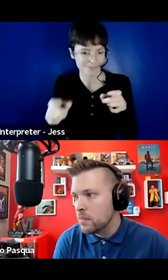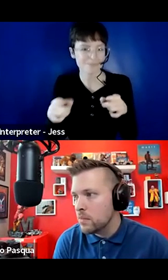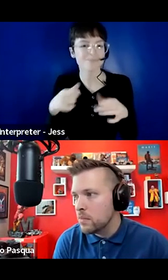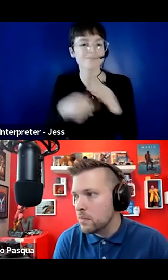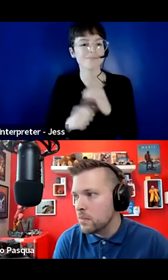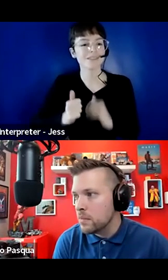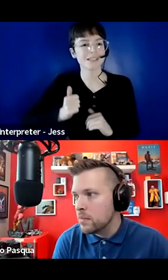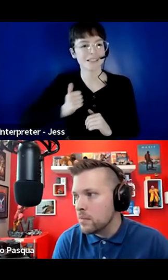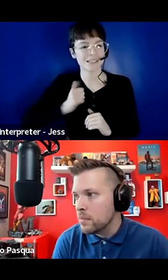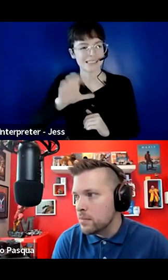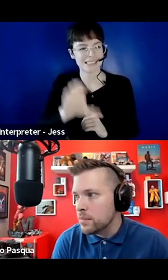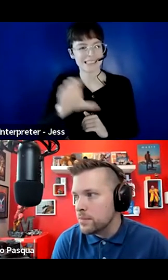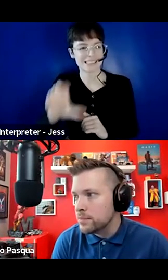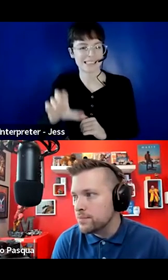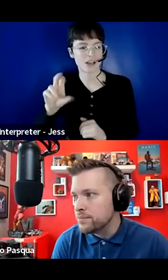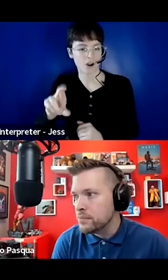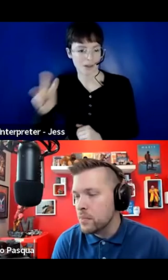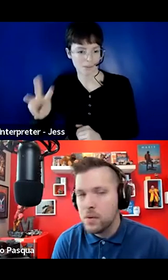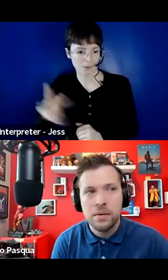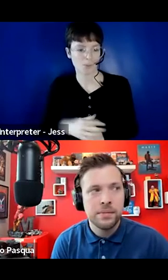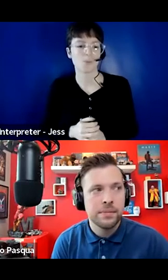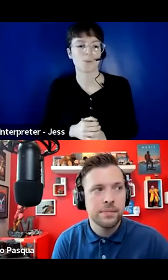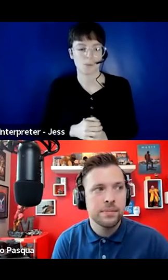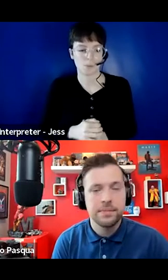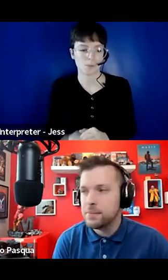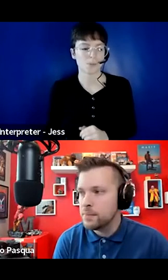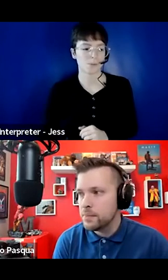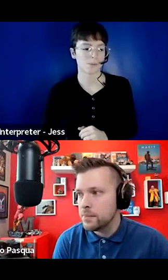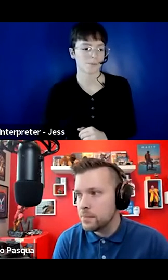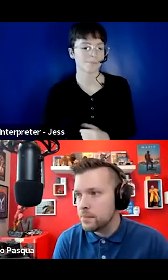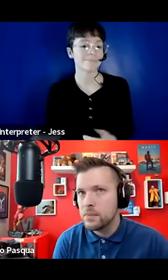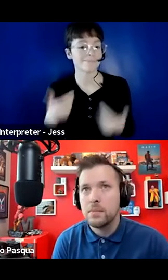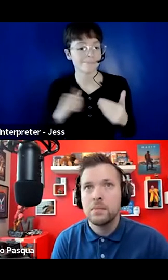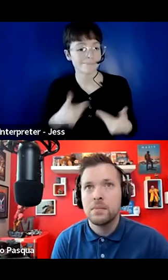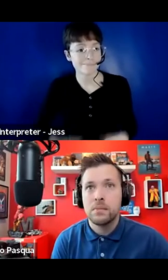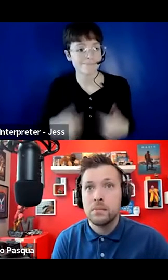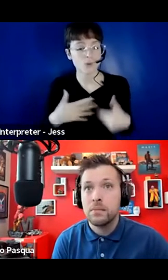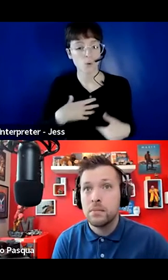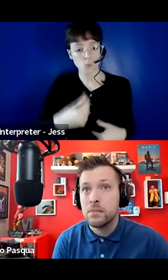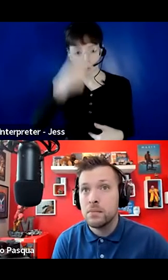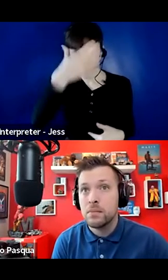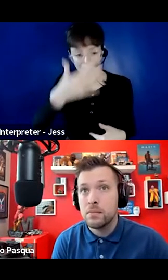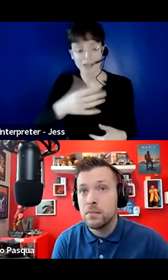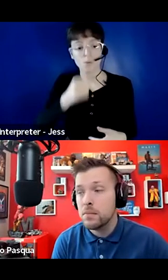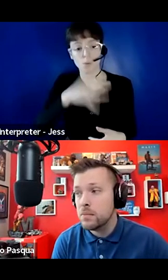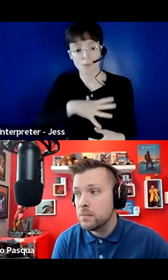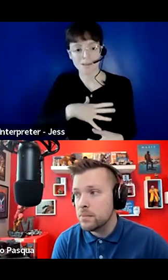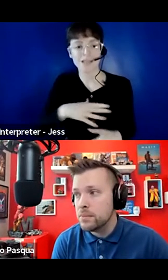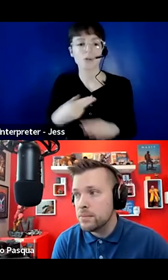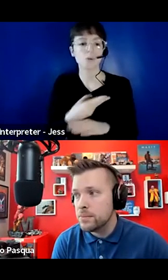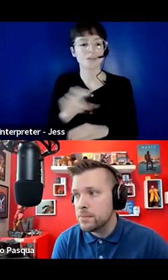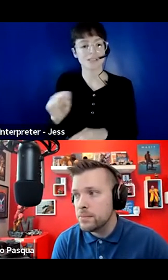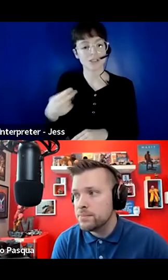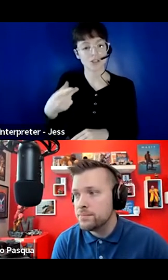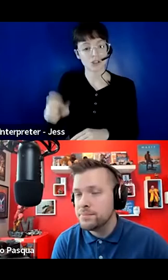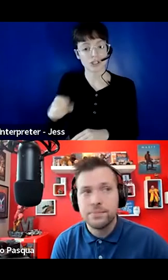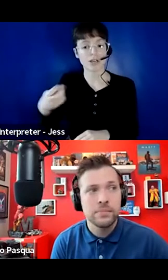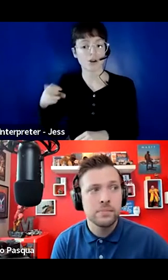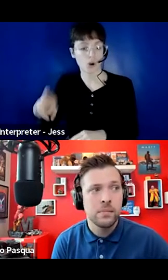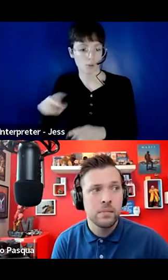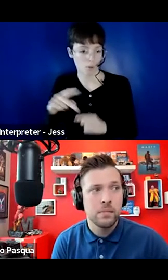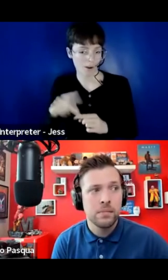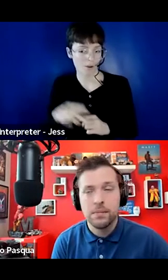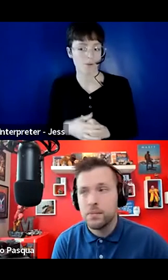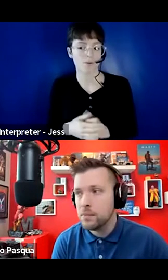CCRW. I am a white woman. My pronouns are she, her. I am wearing a